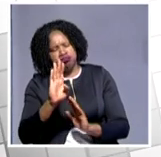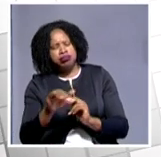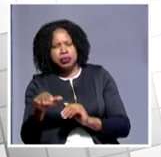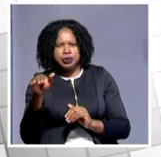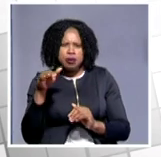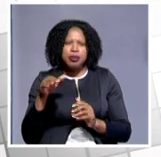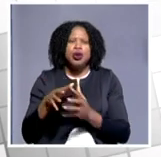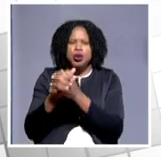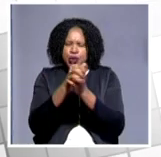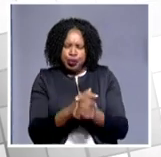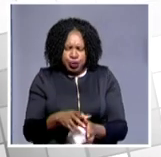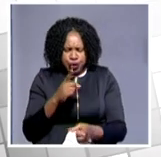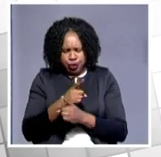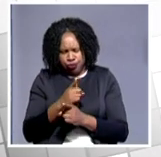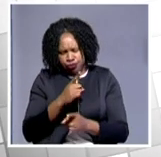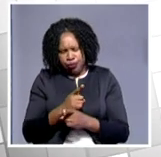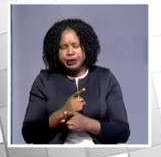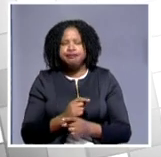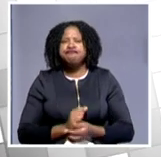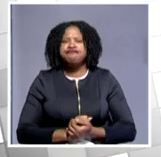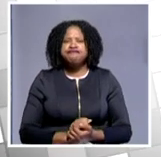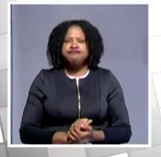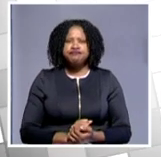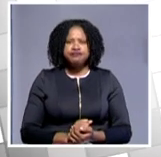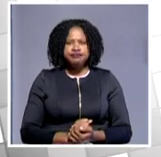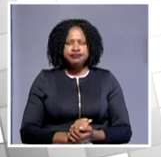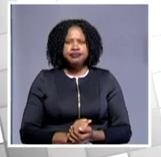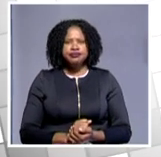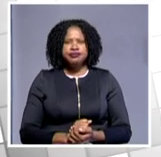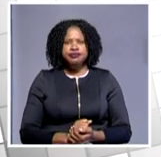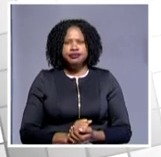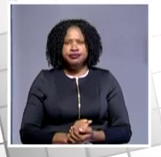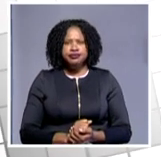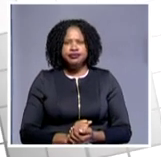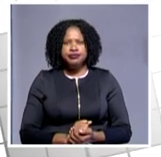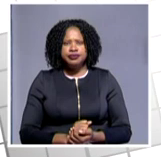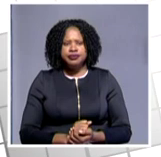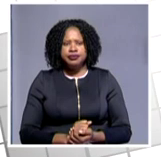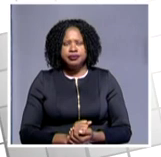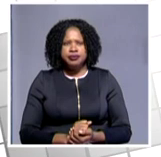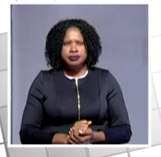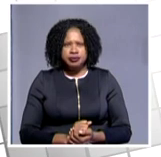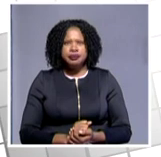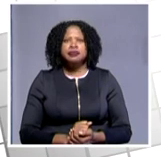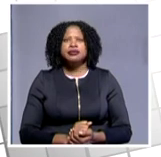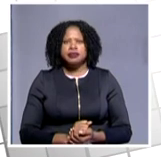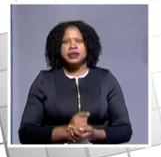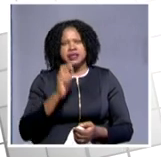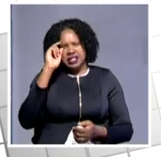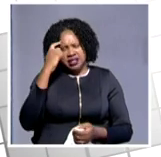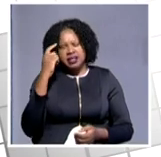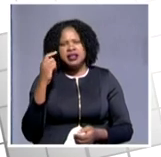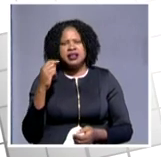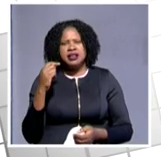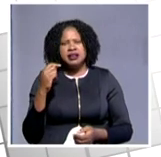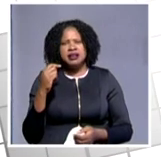a junior partner in that government while he really won the first round of elections. So I think they have great lessons to